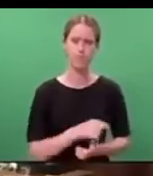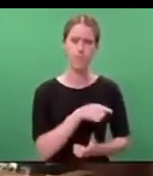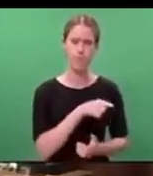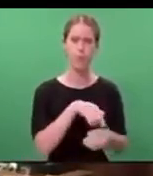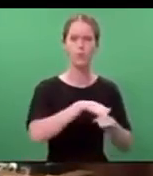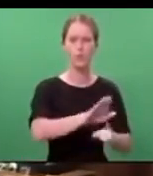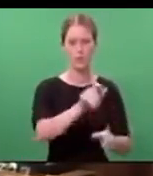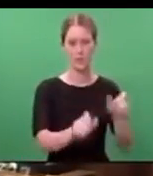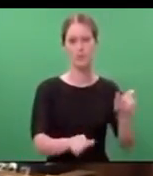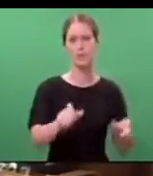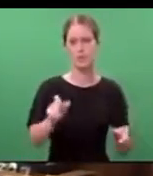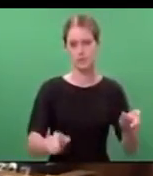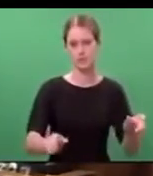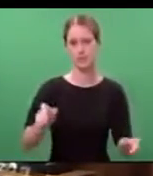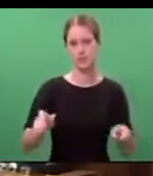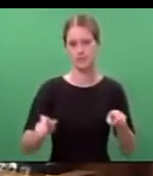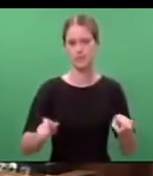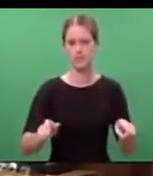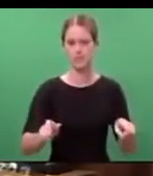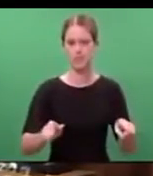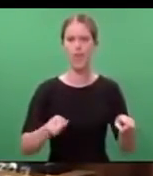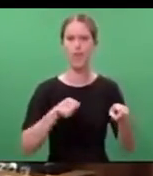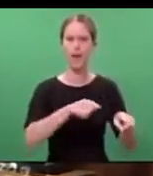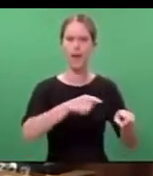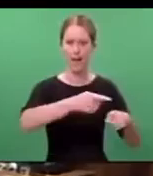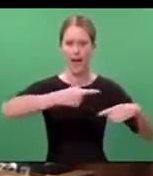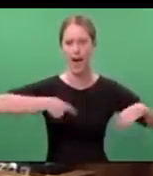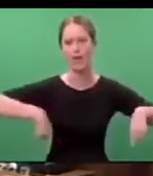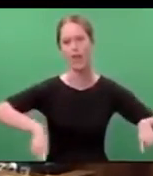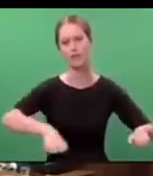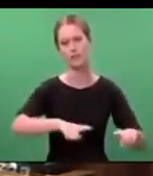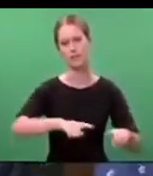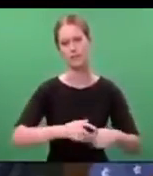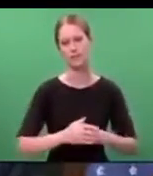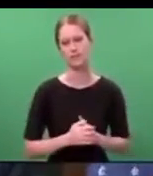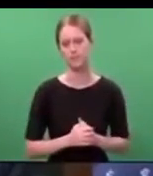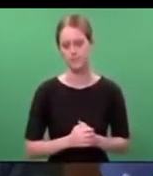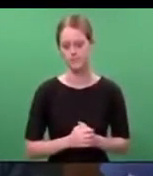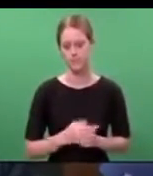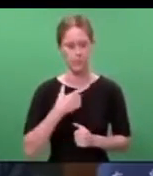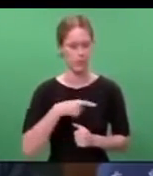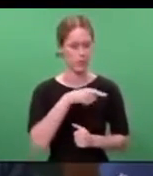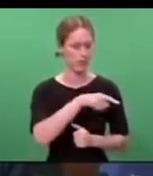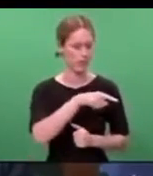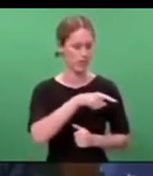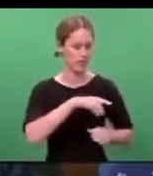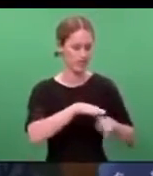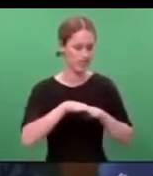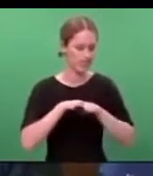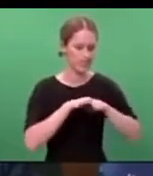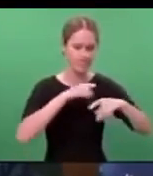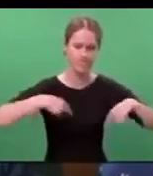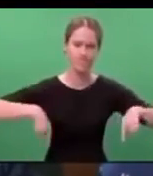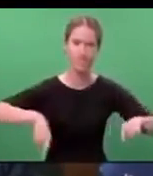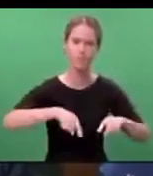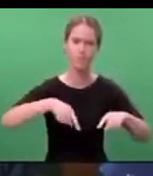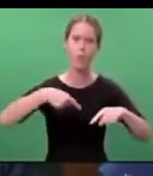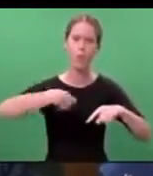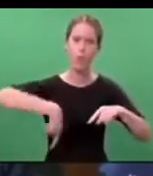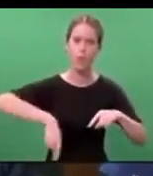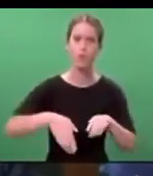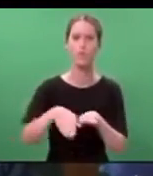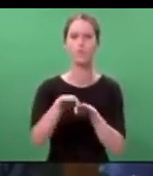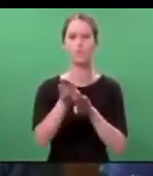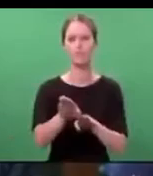Zealanders. They are us. And because they are us, we as a nation,